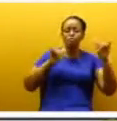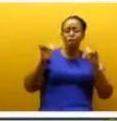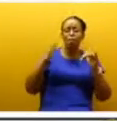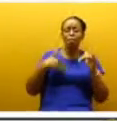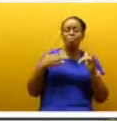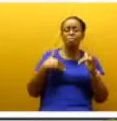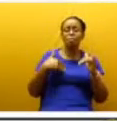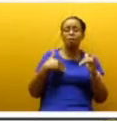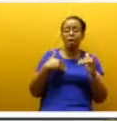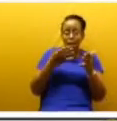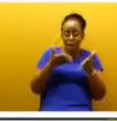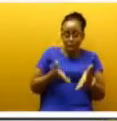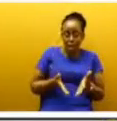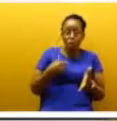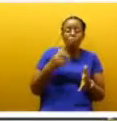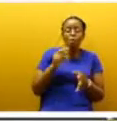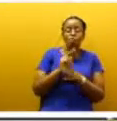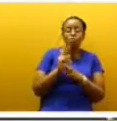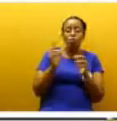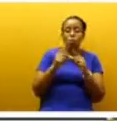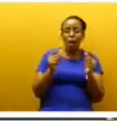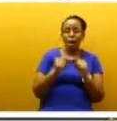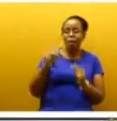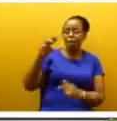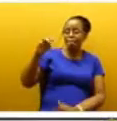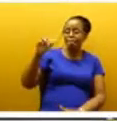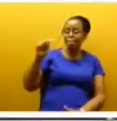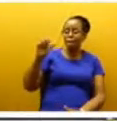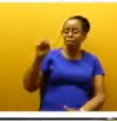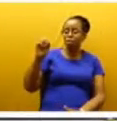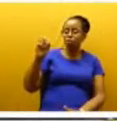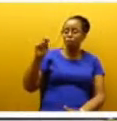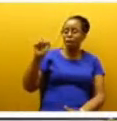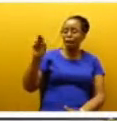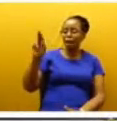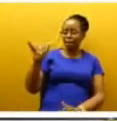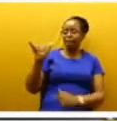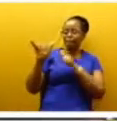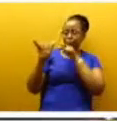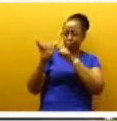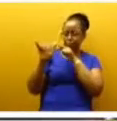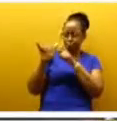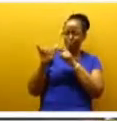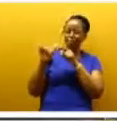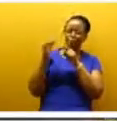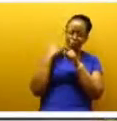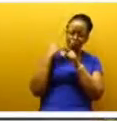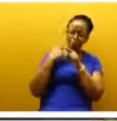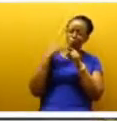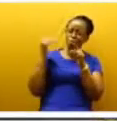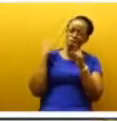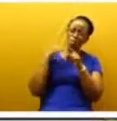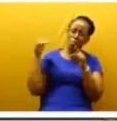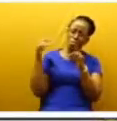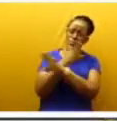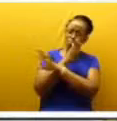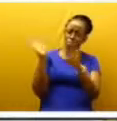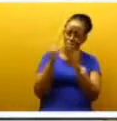and I'm now using another military word, mercenaries, engaged for that purpose.